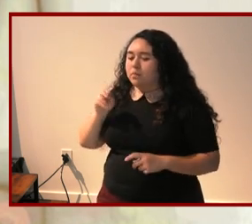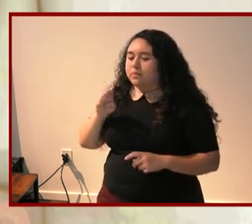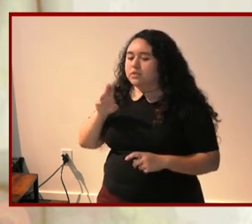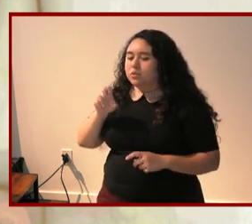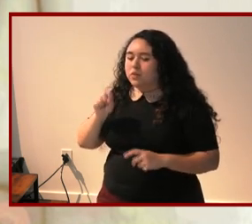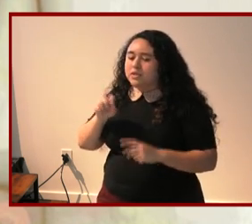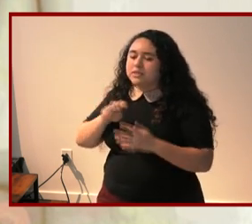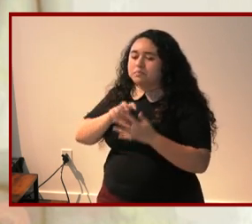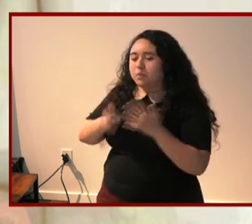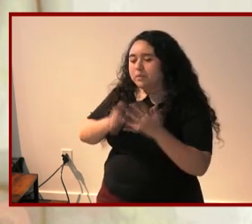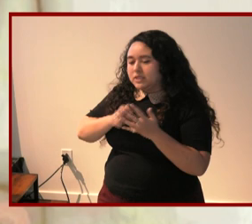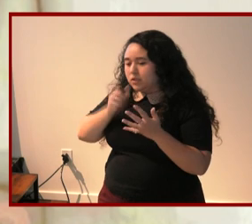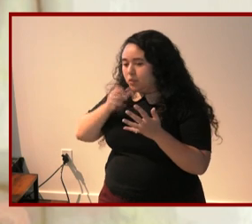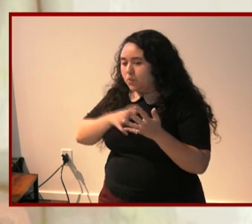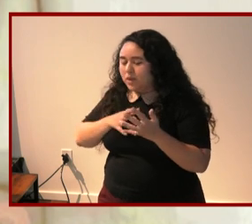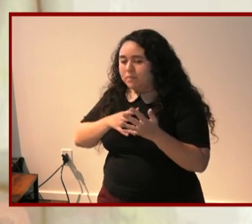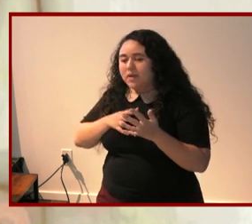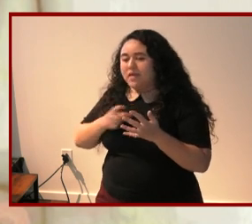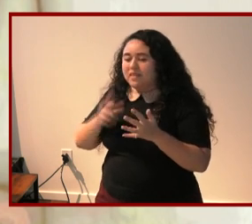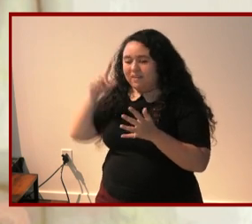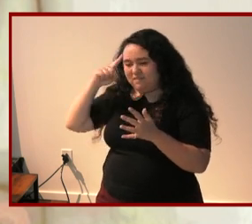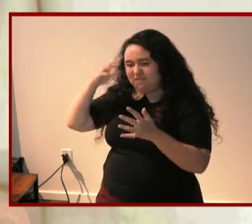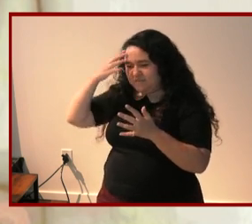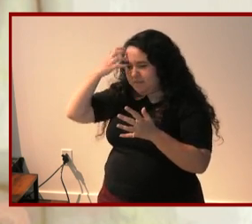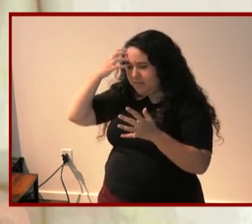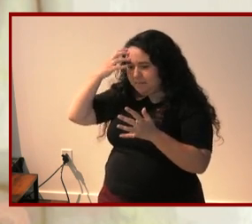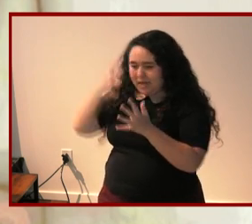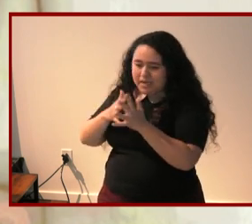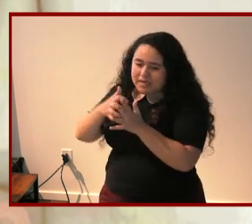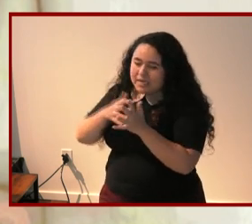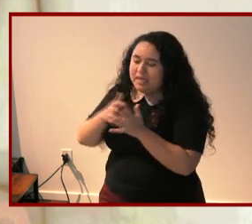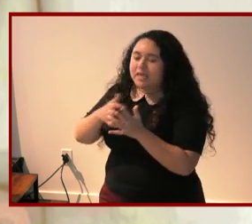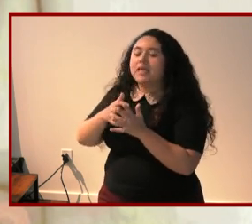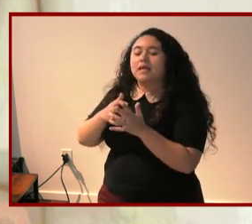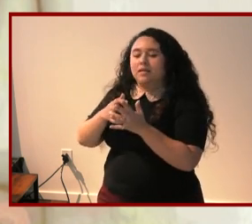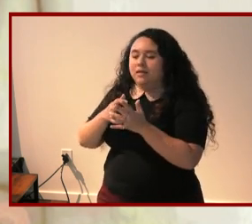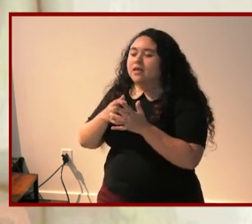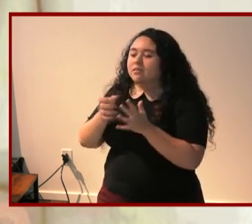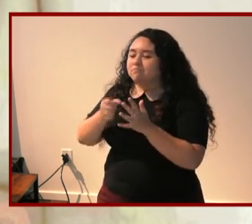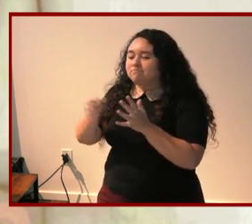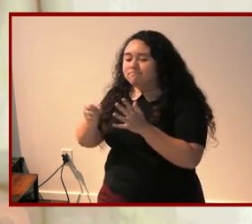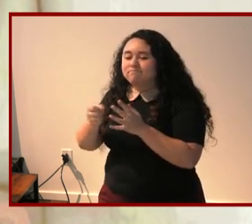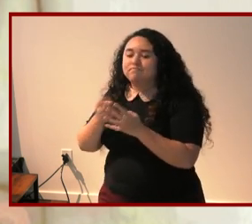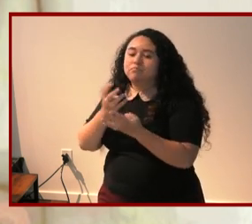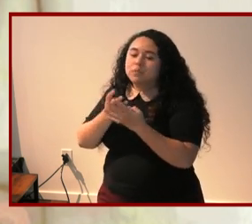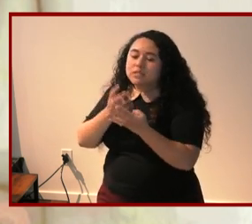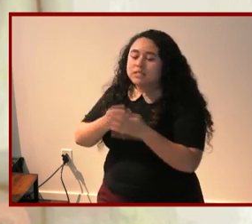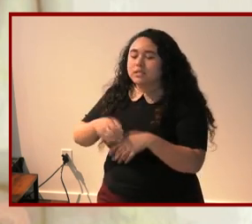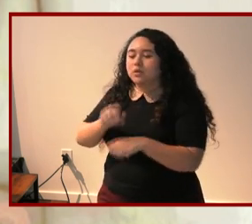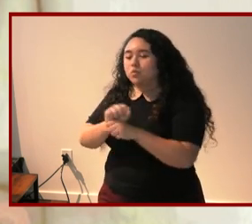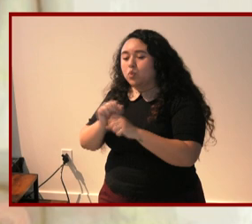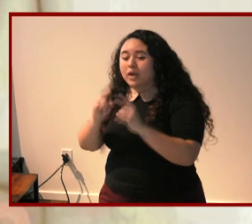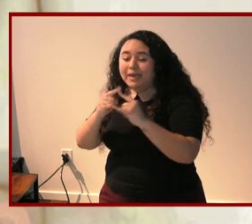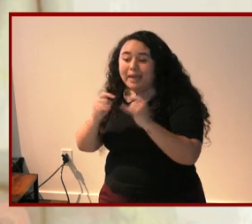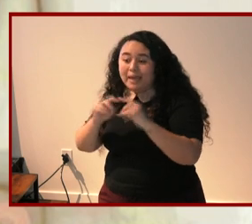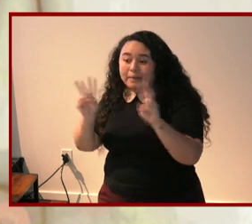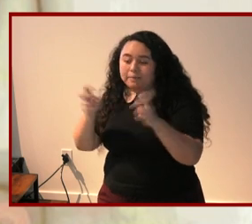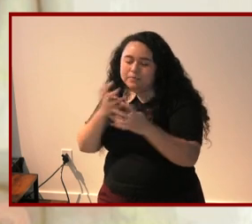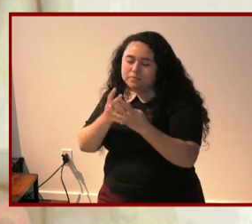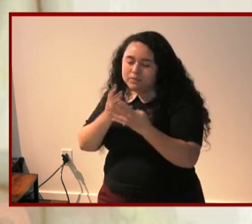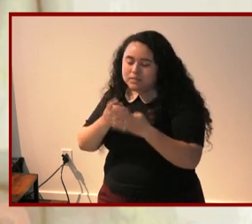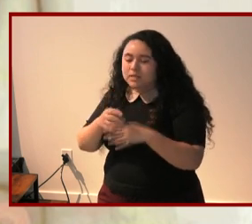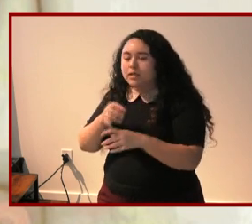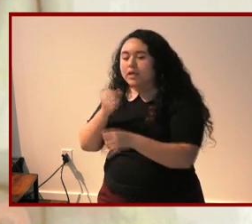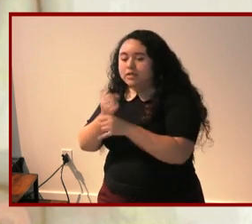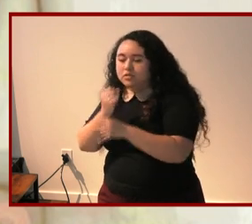which justified sterilization and incarceration in prisons work camps and institutions and in another example